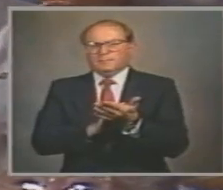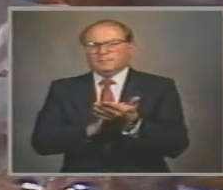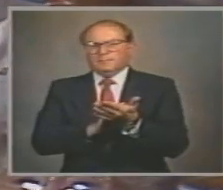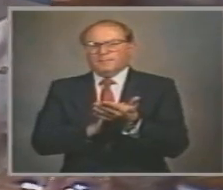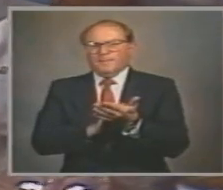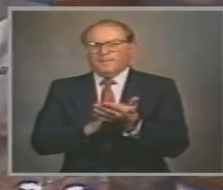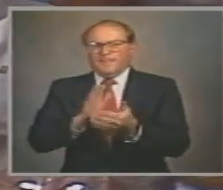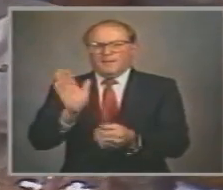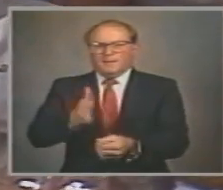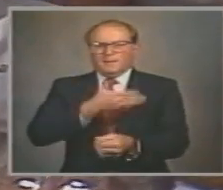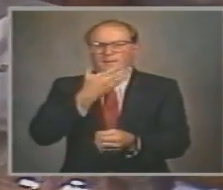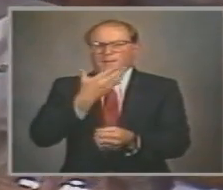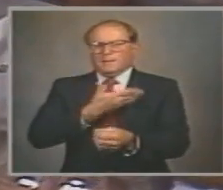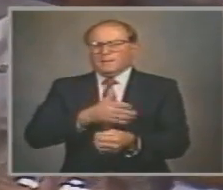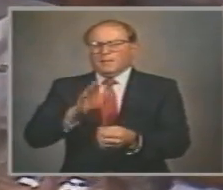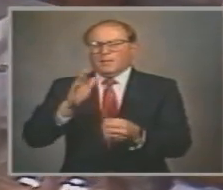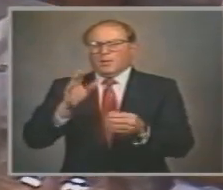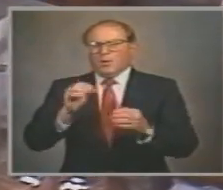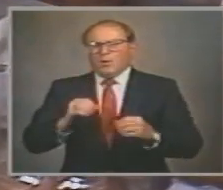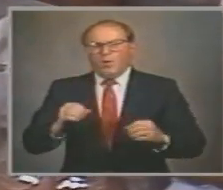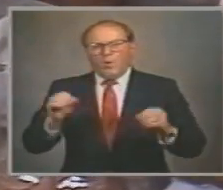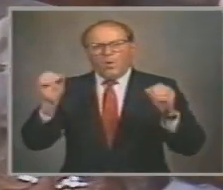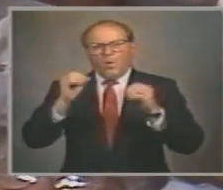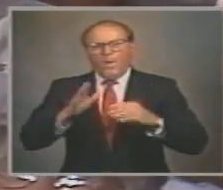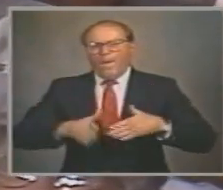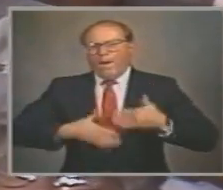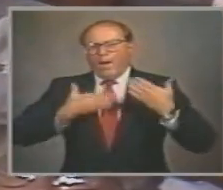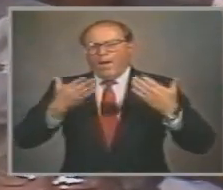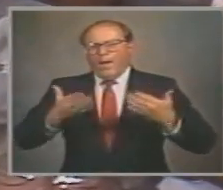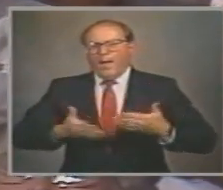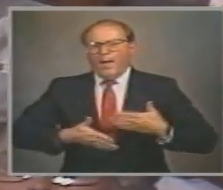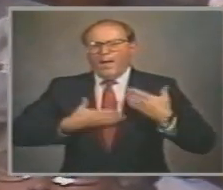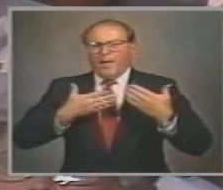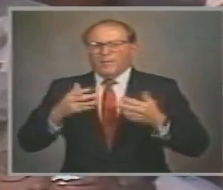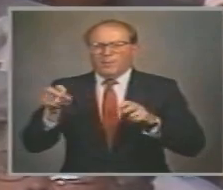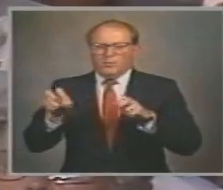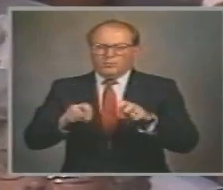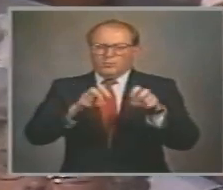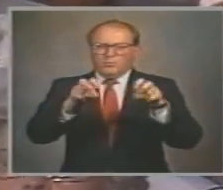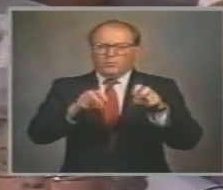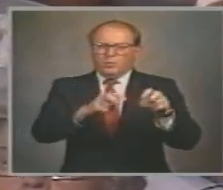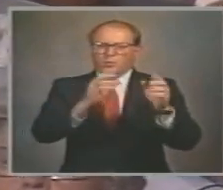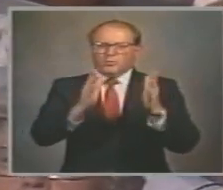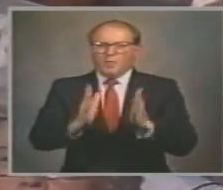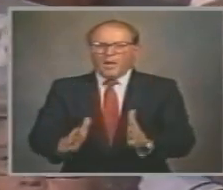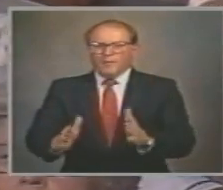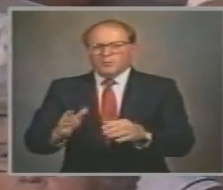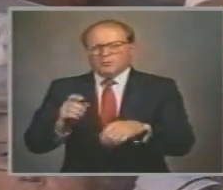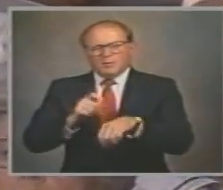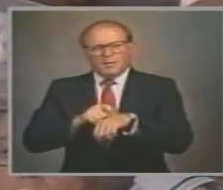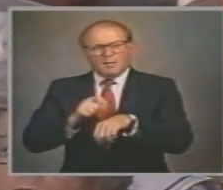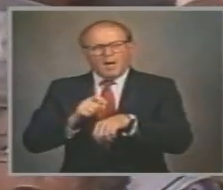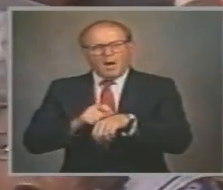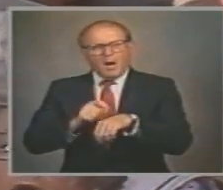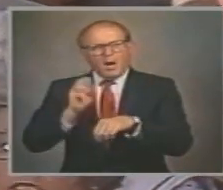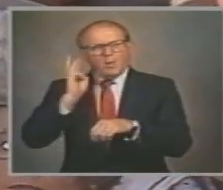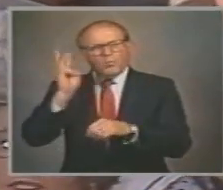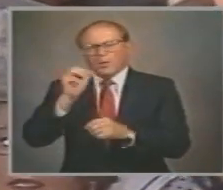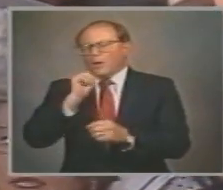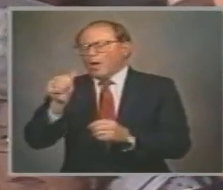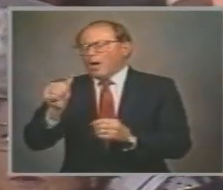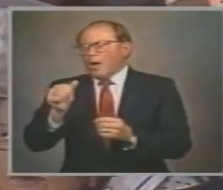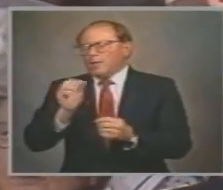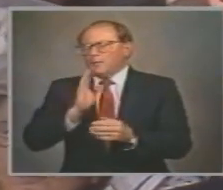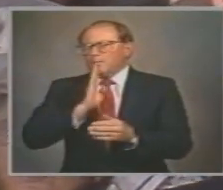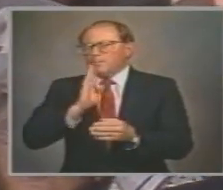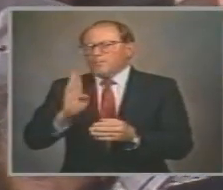Sing on ye joyful pilgrims The time will not